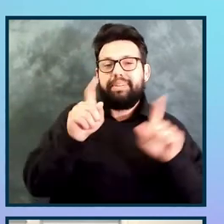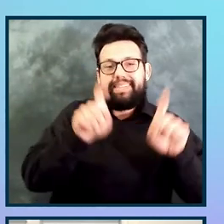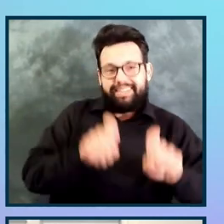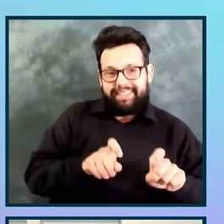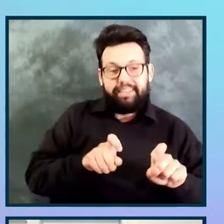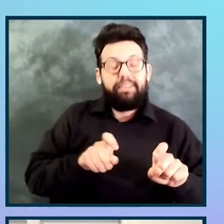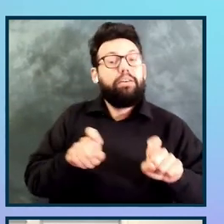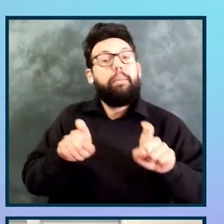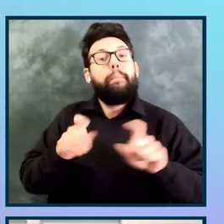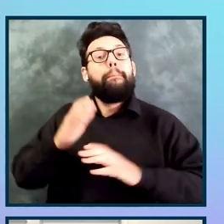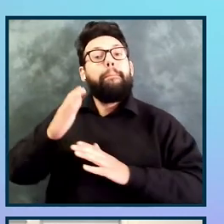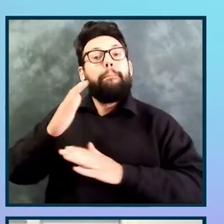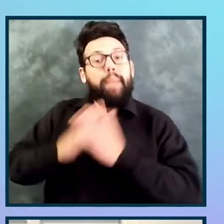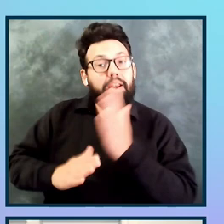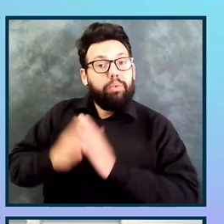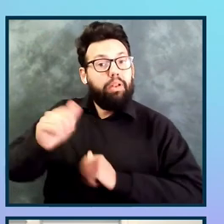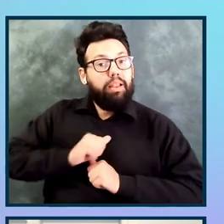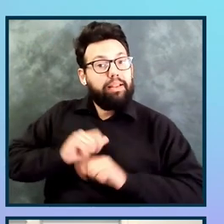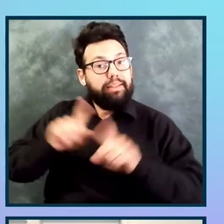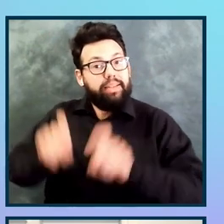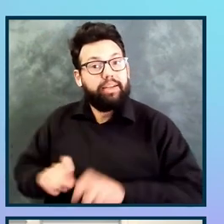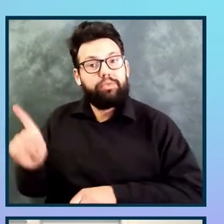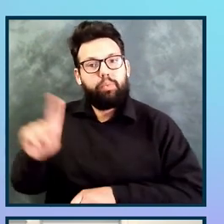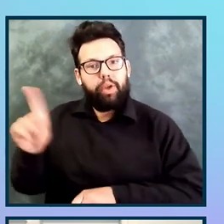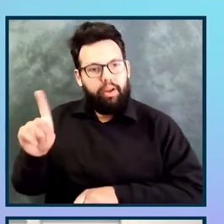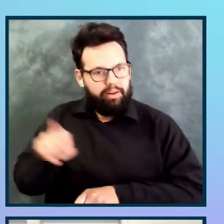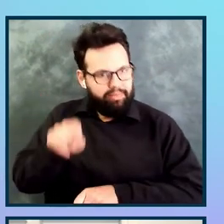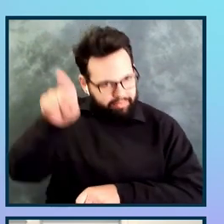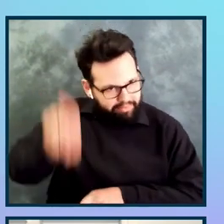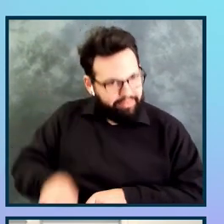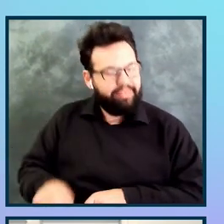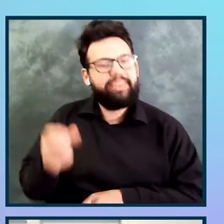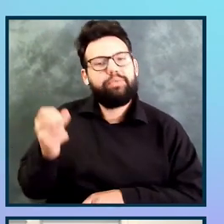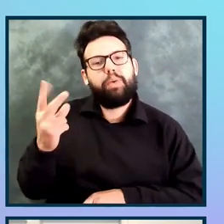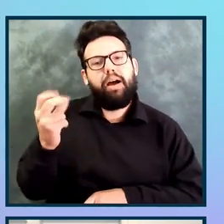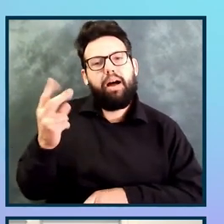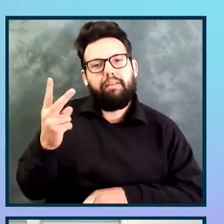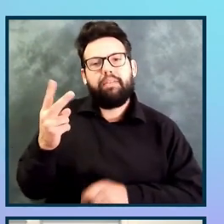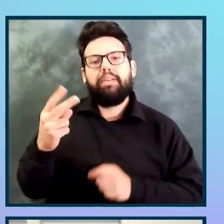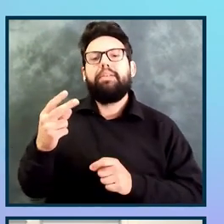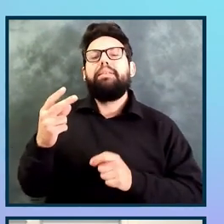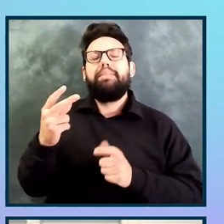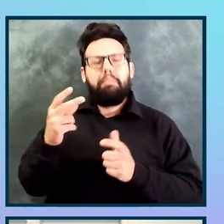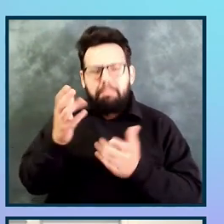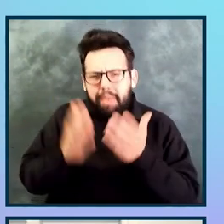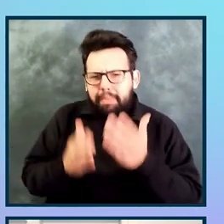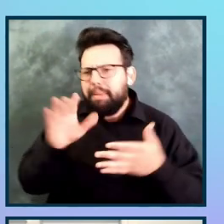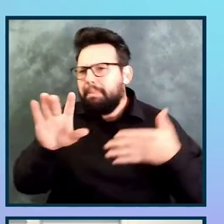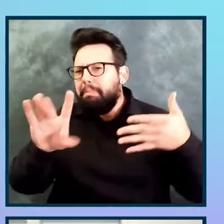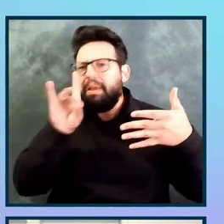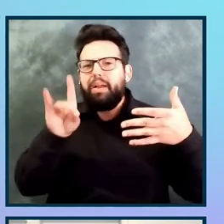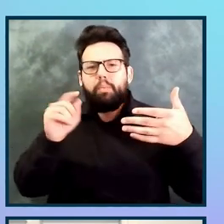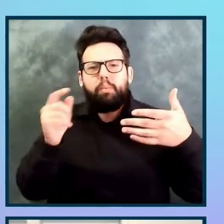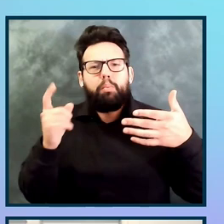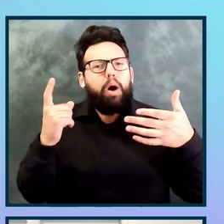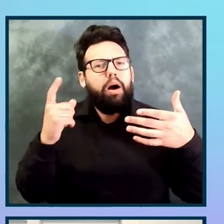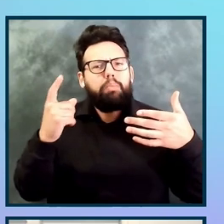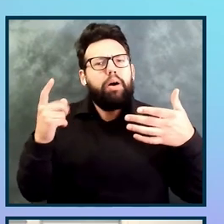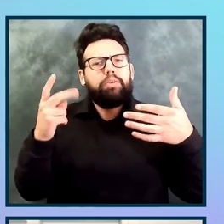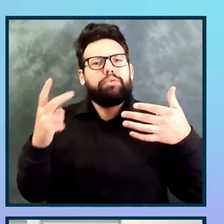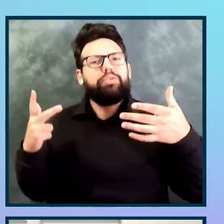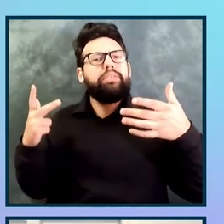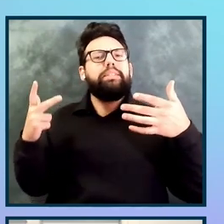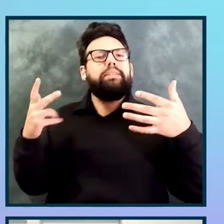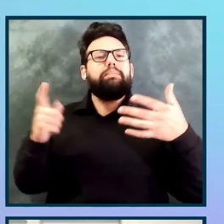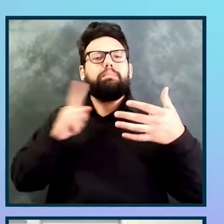testing. We might pick a couple of things in that audit to do really comprehensive testing, if we knew that it was going to be a very complex interaction,